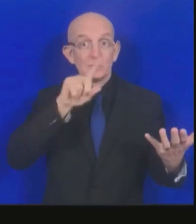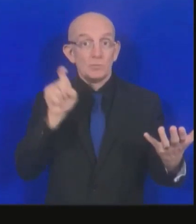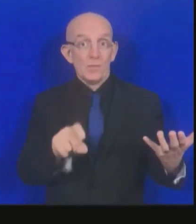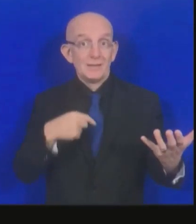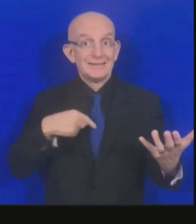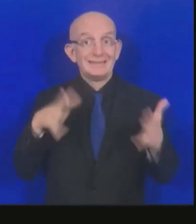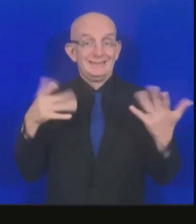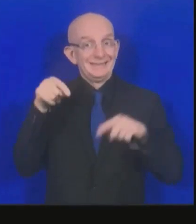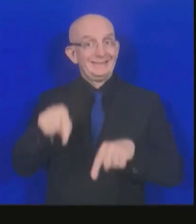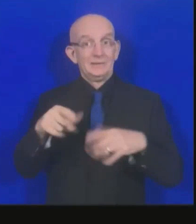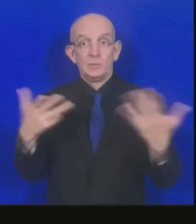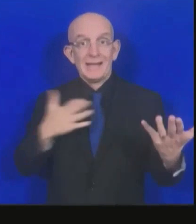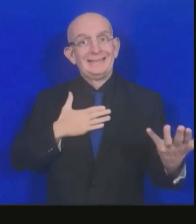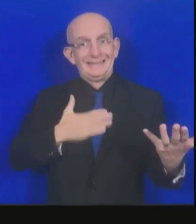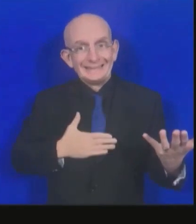difficulty.